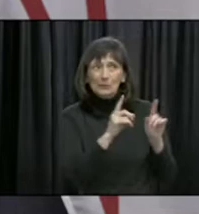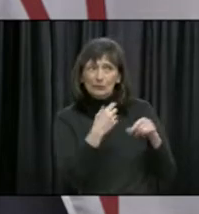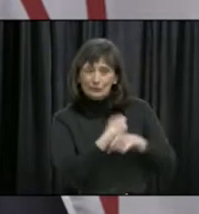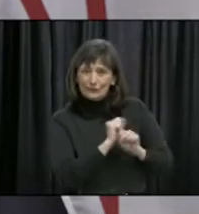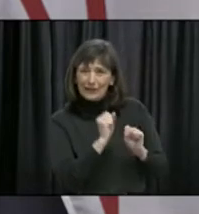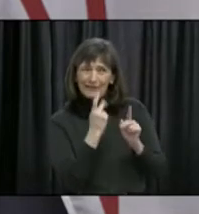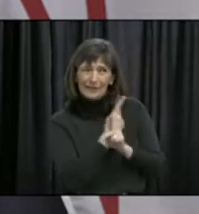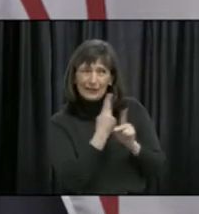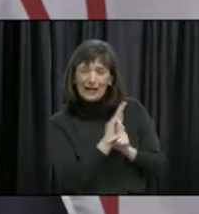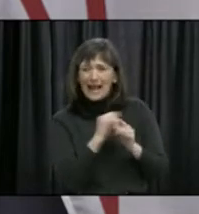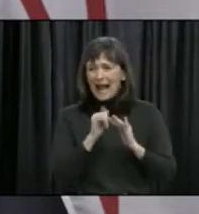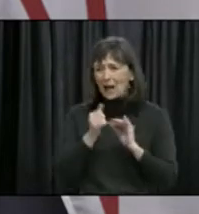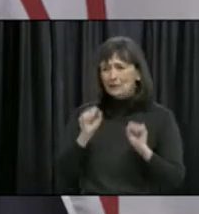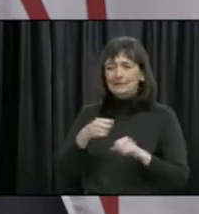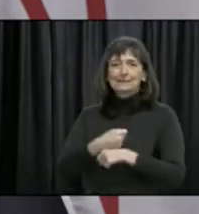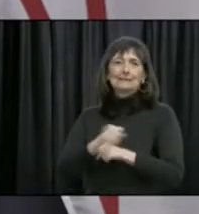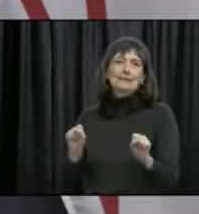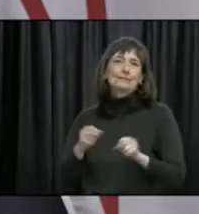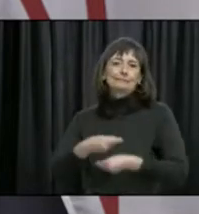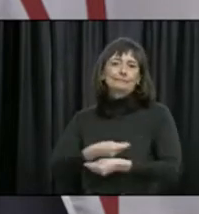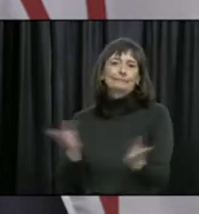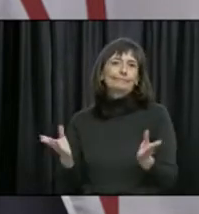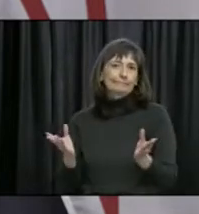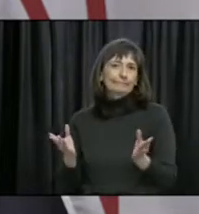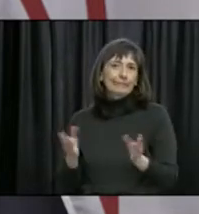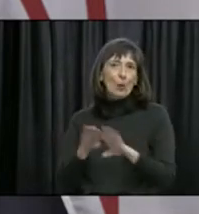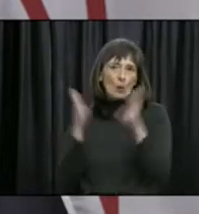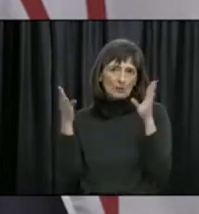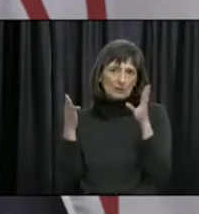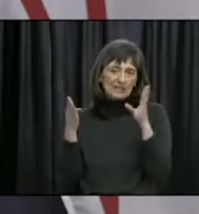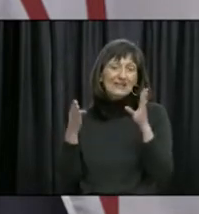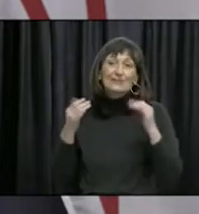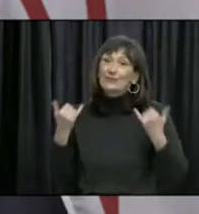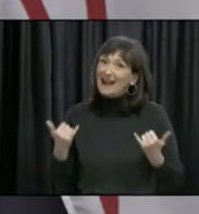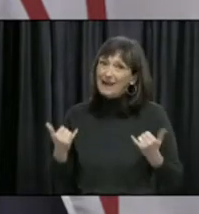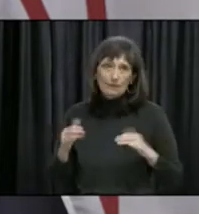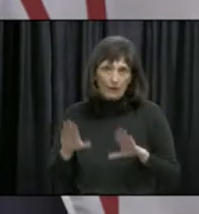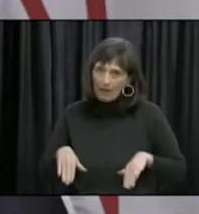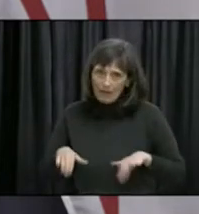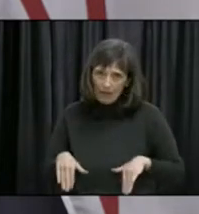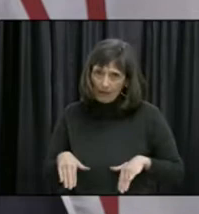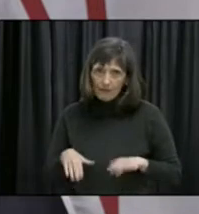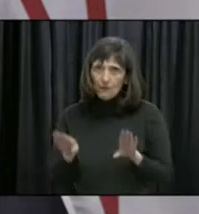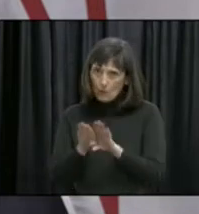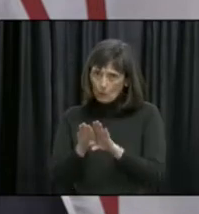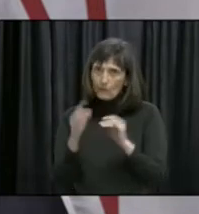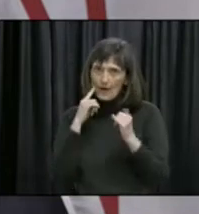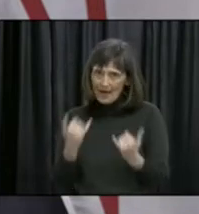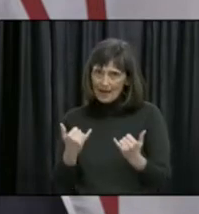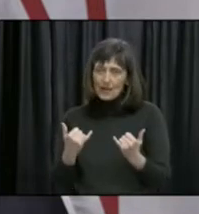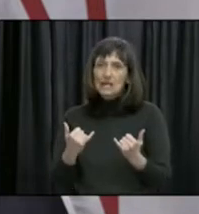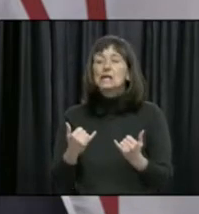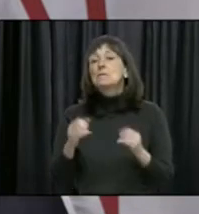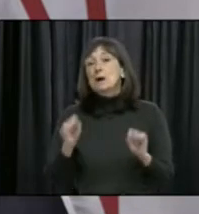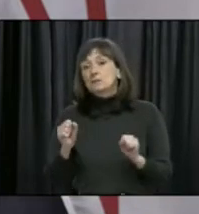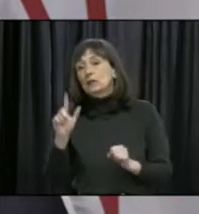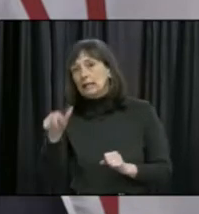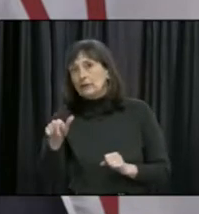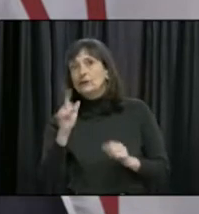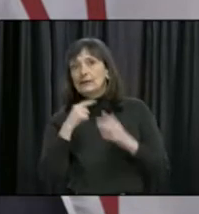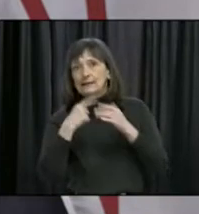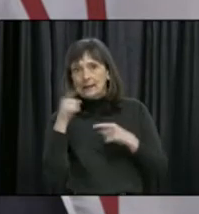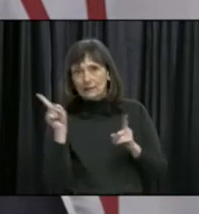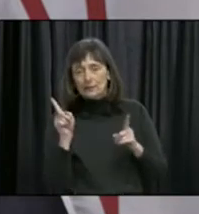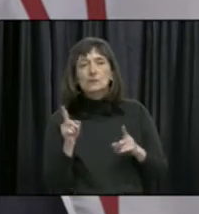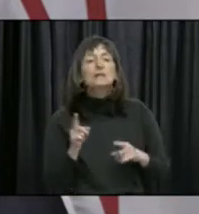provided, and we will advise accordingly when that's been determined. This pandemic has created disruption and uncertainty in our lives,